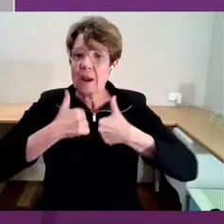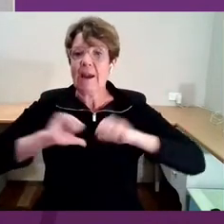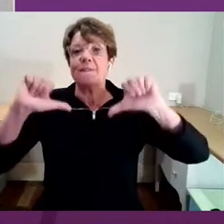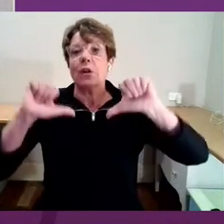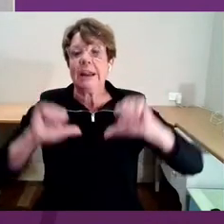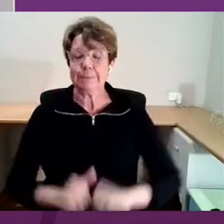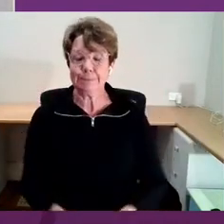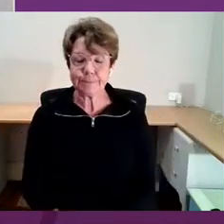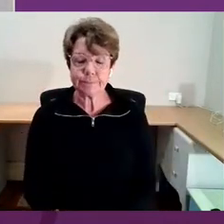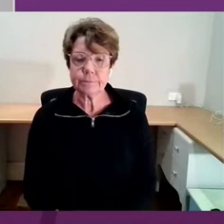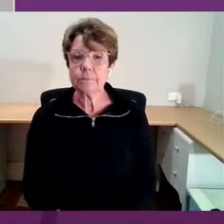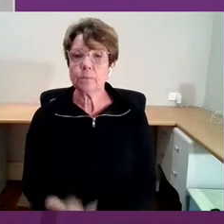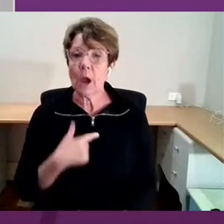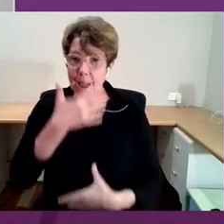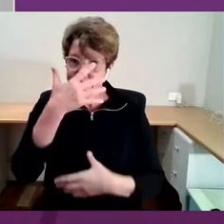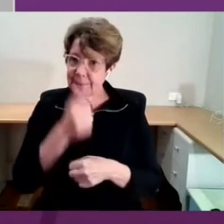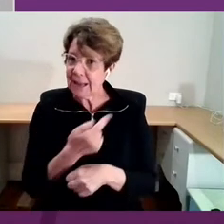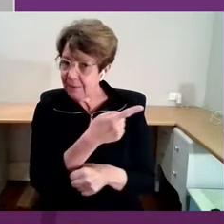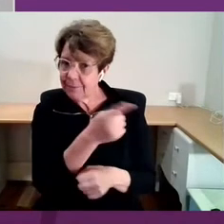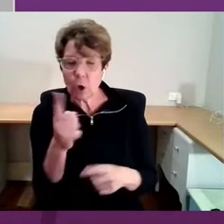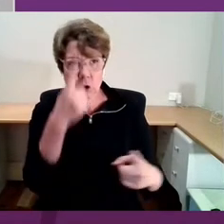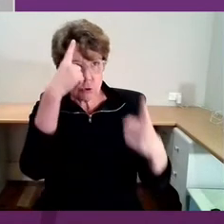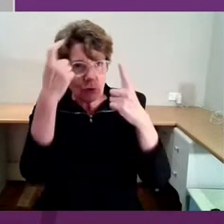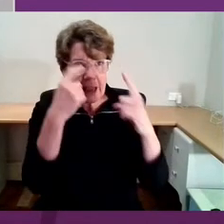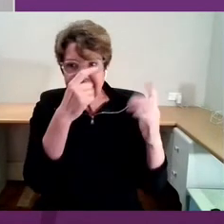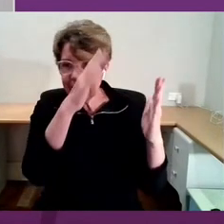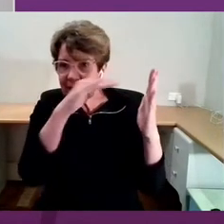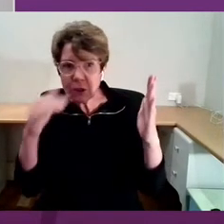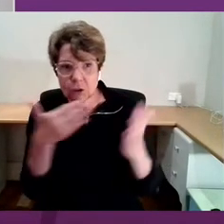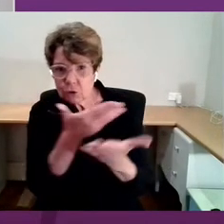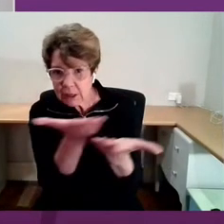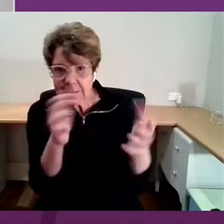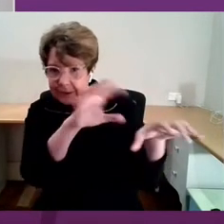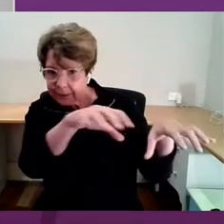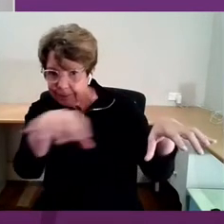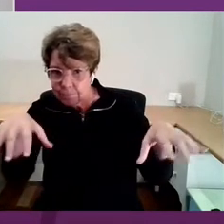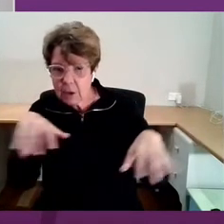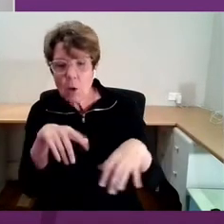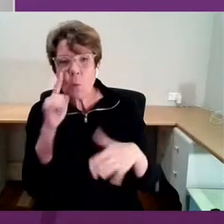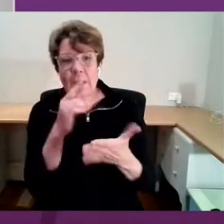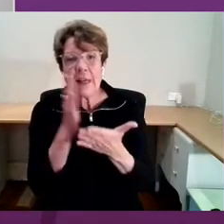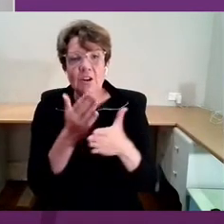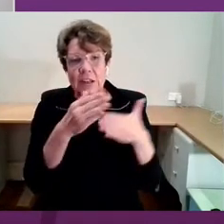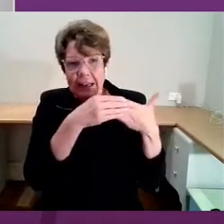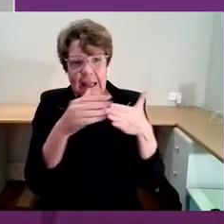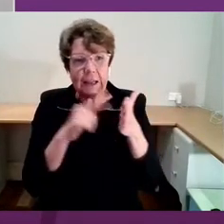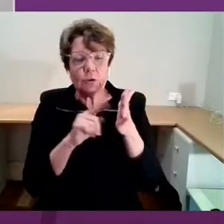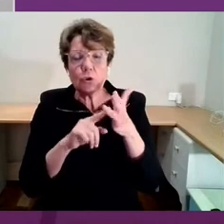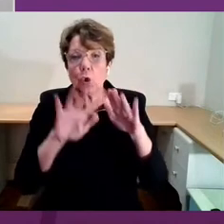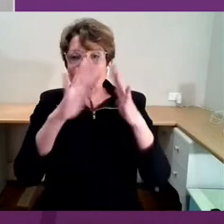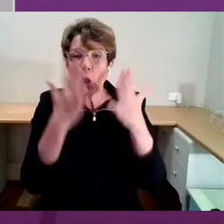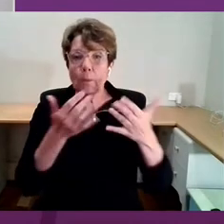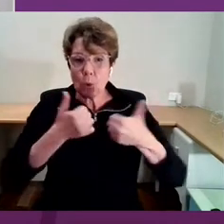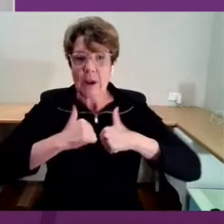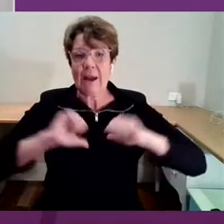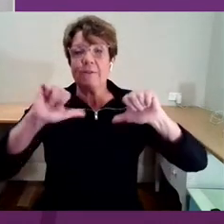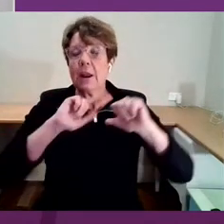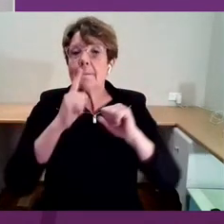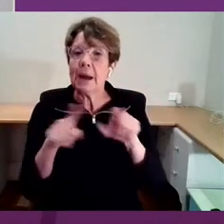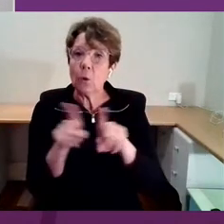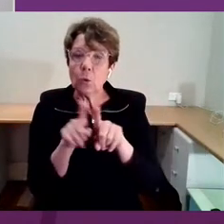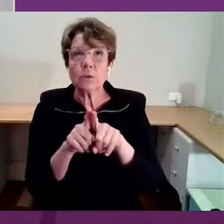believe that those creative industries will not only lead to global recovery, but to help us realise our global potential.